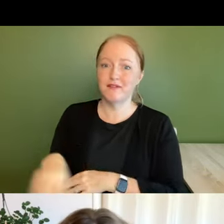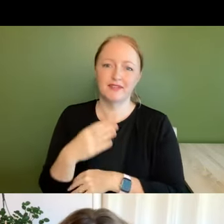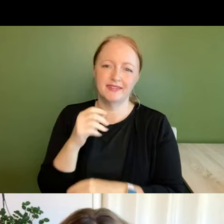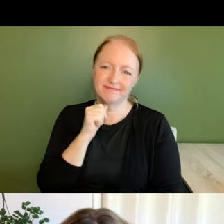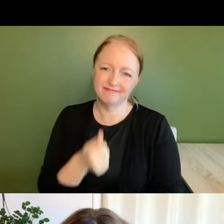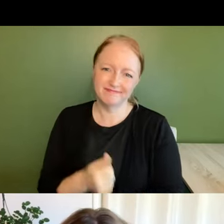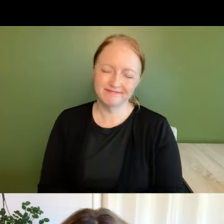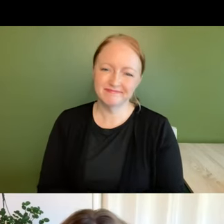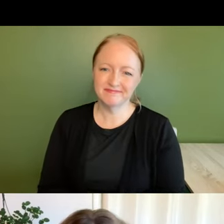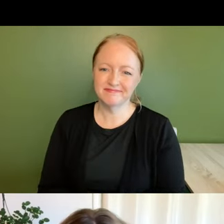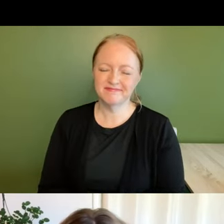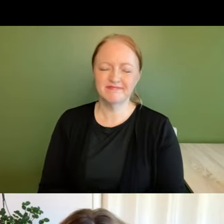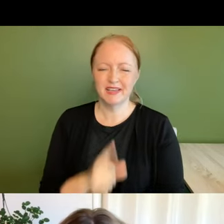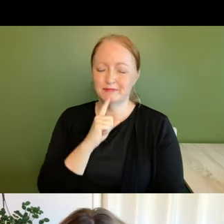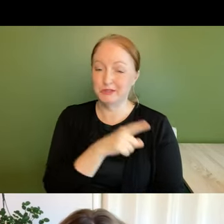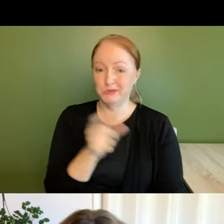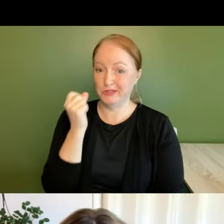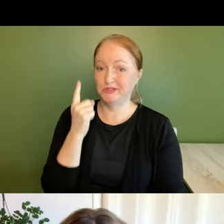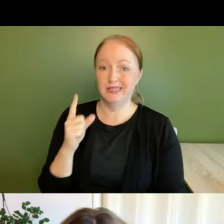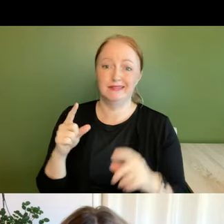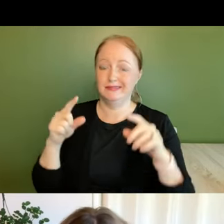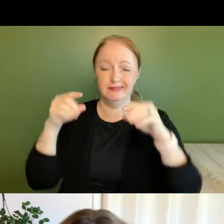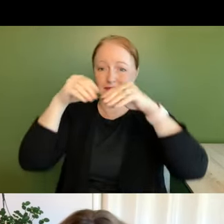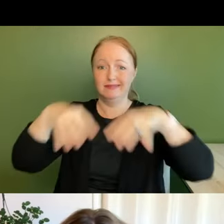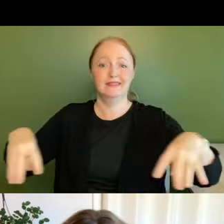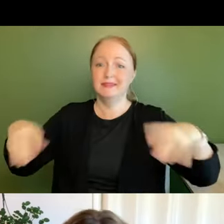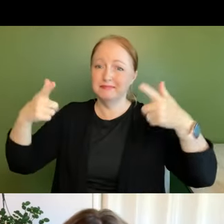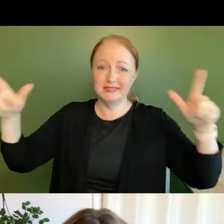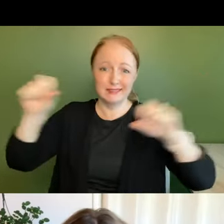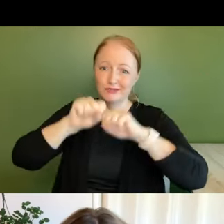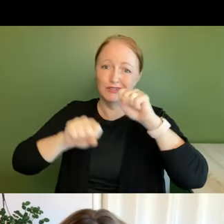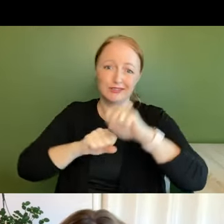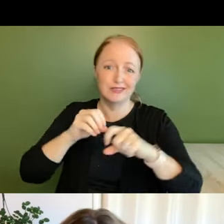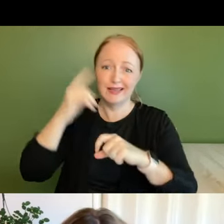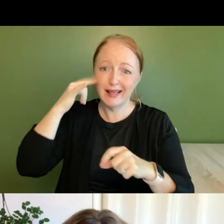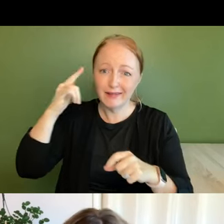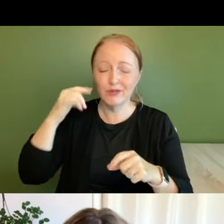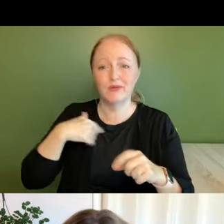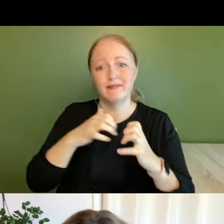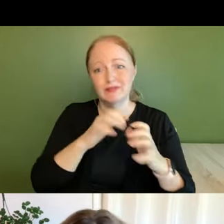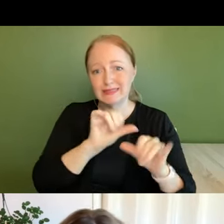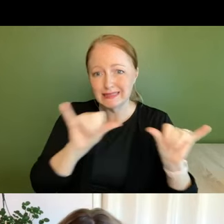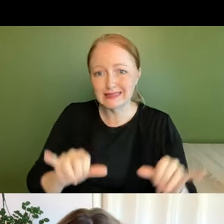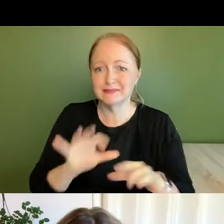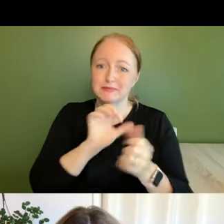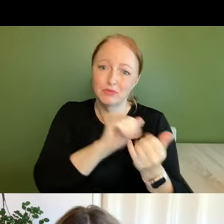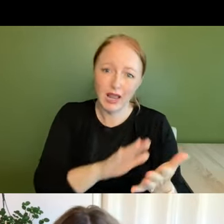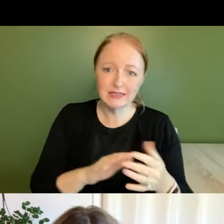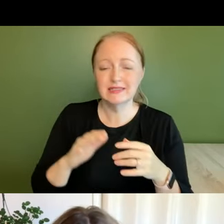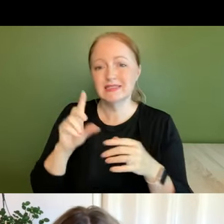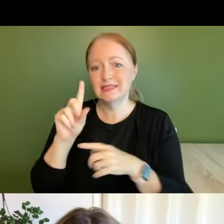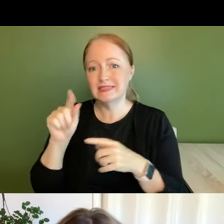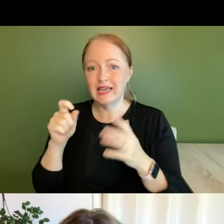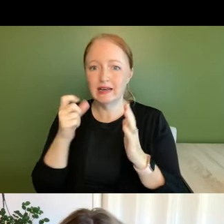many of you appreciate the infrastructure challenge alone is enormous you know we need systems we need practices we need data